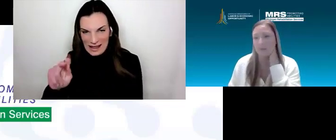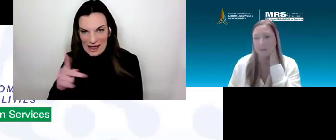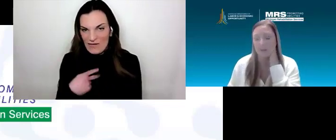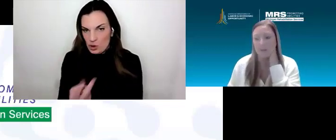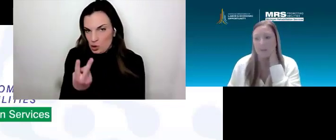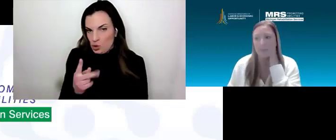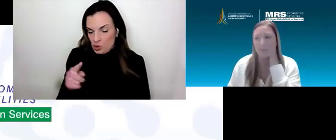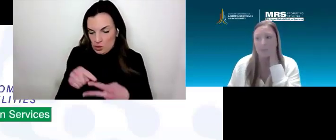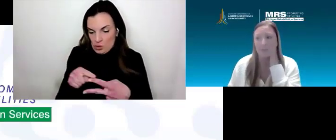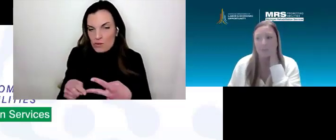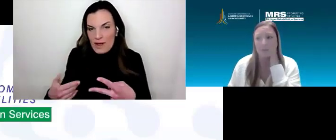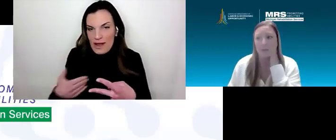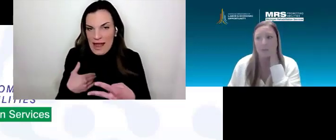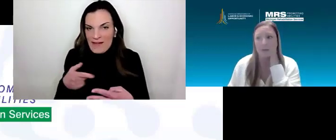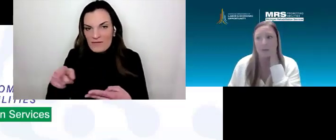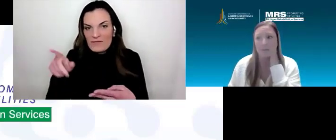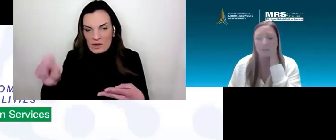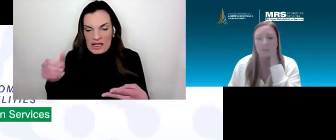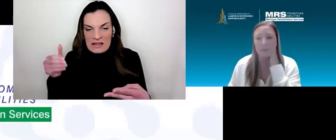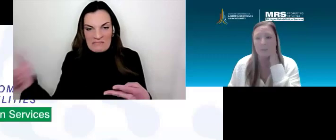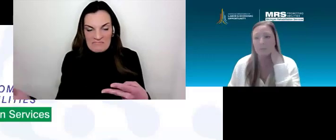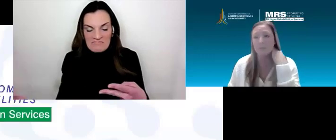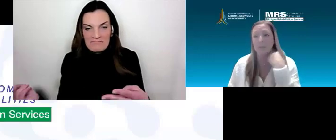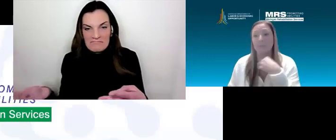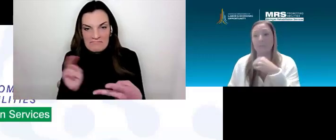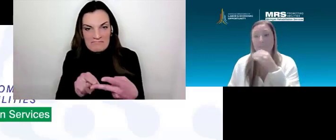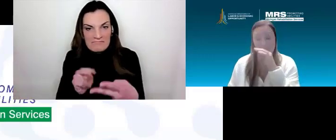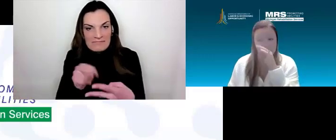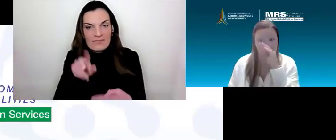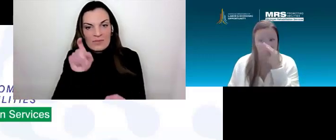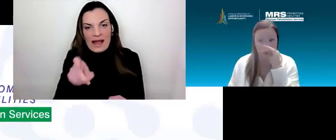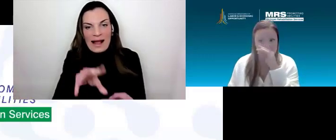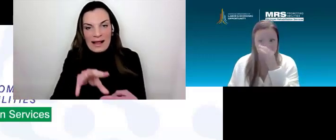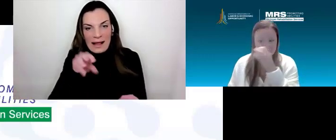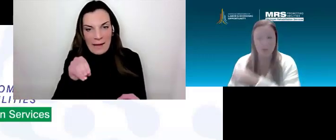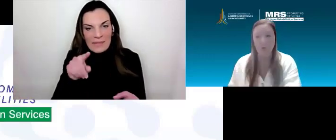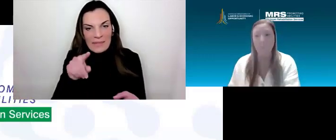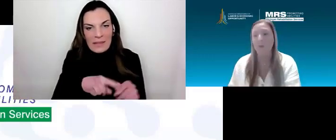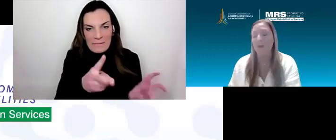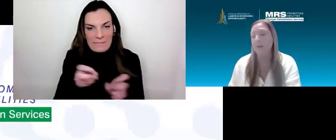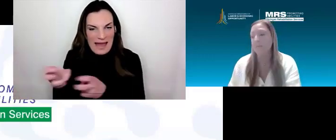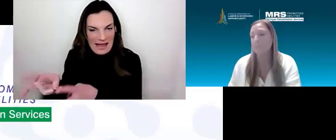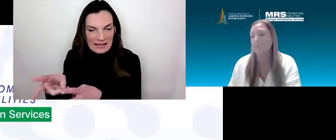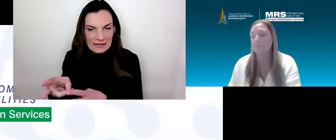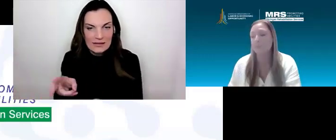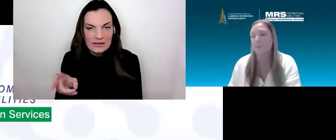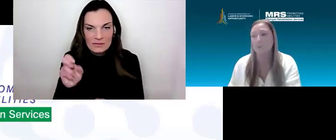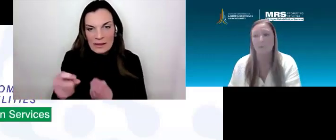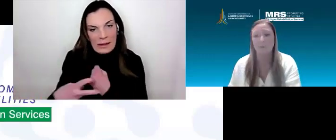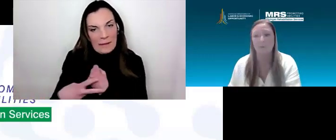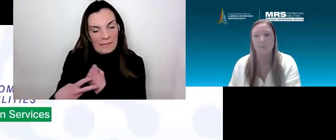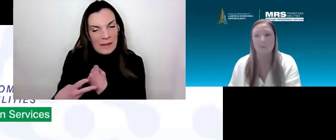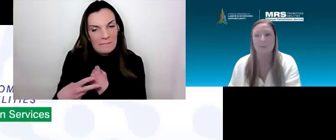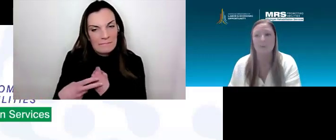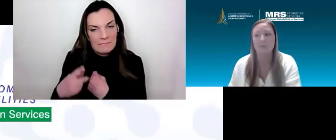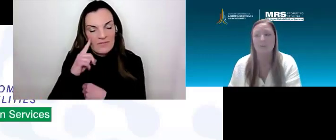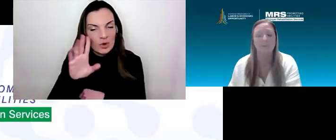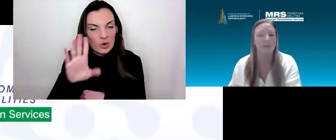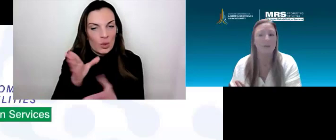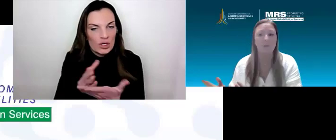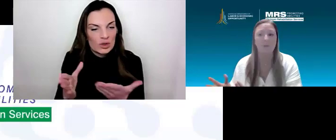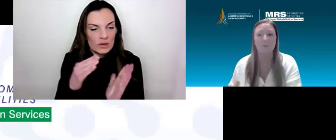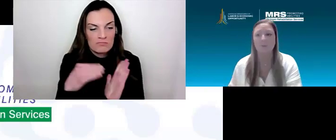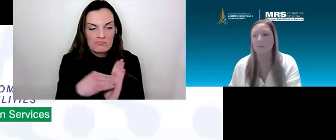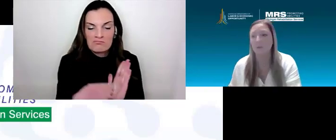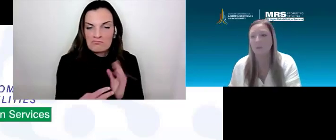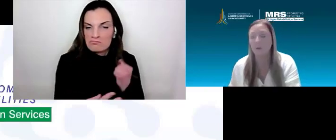in the chat that you can, um, copy and paste and keep them, you know, um, for your resources. If